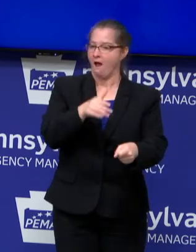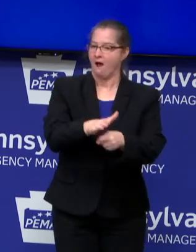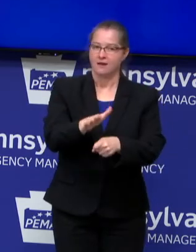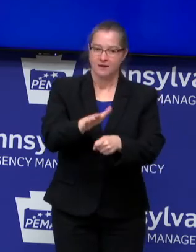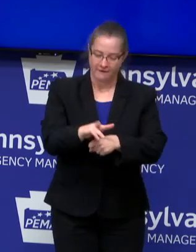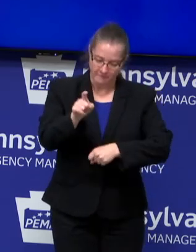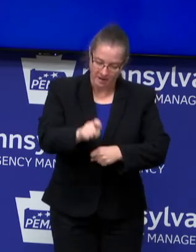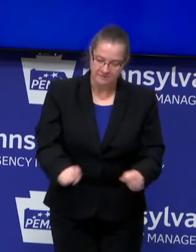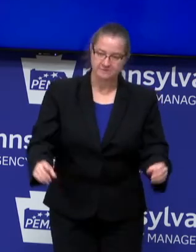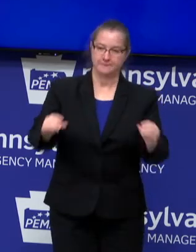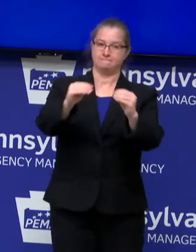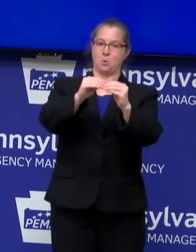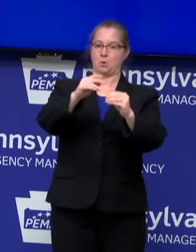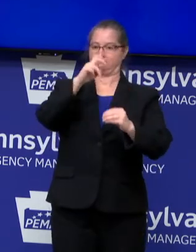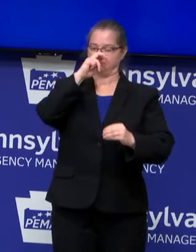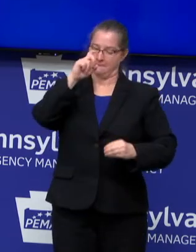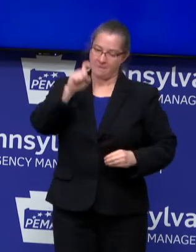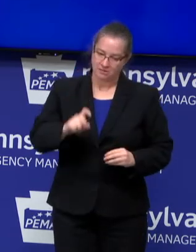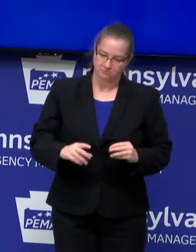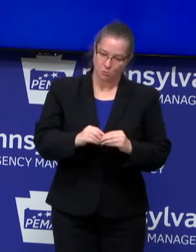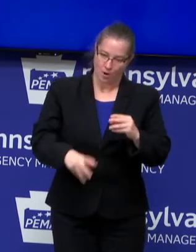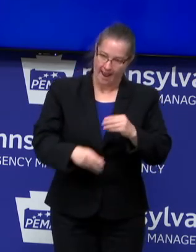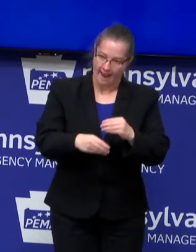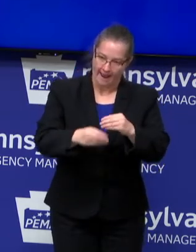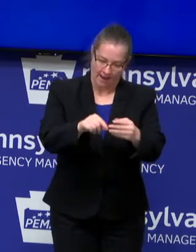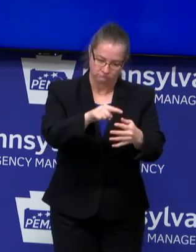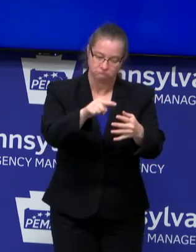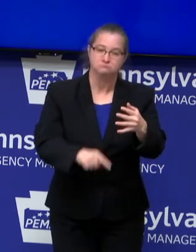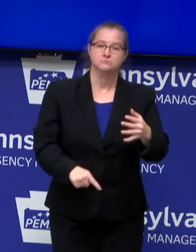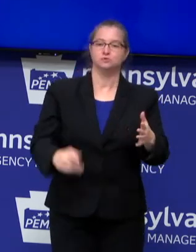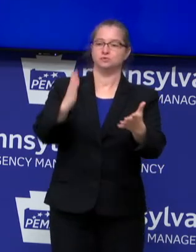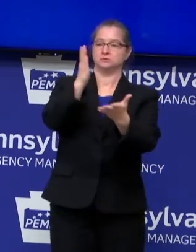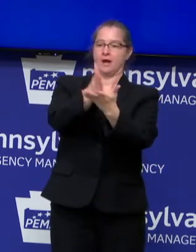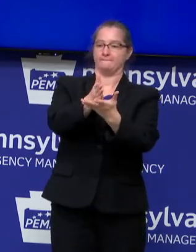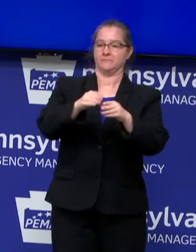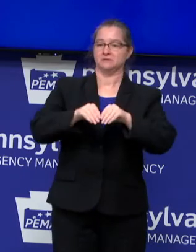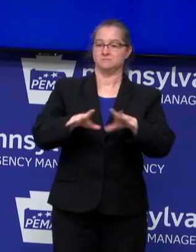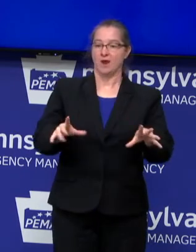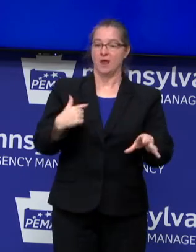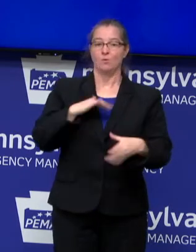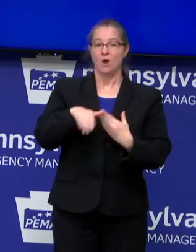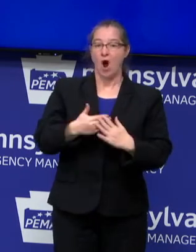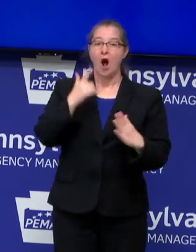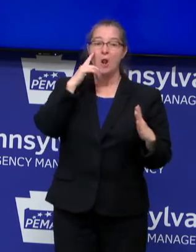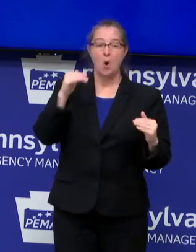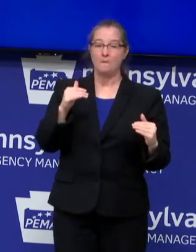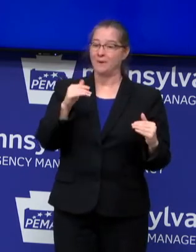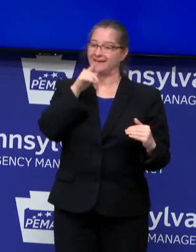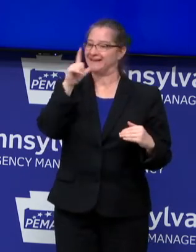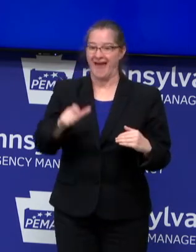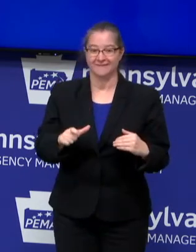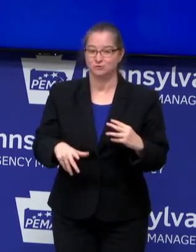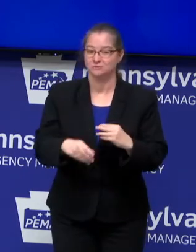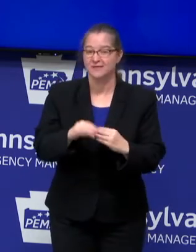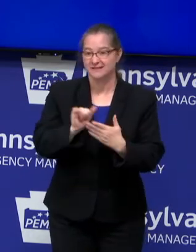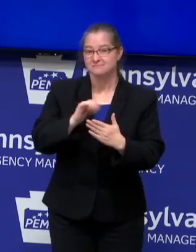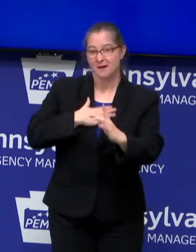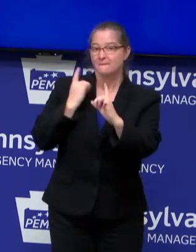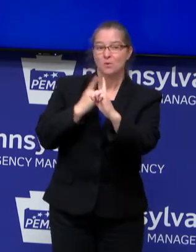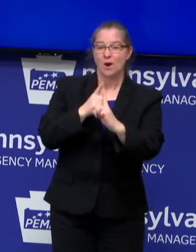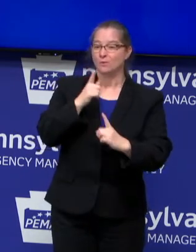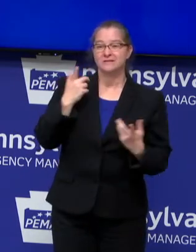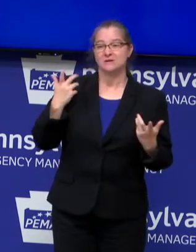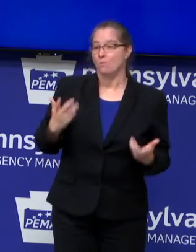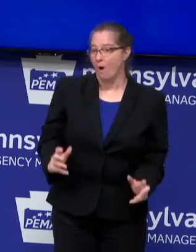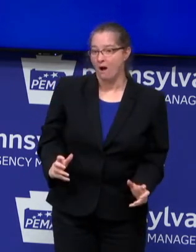protect Pennsylvanians and stop the spread of COVID-19. We all hoped it would not come to this. mean, that's the point. The